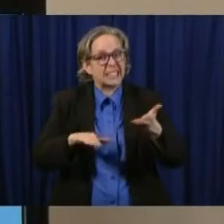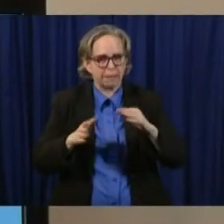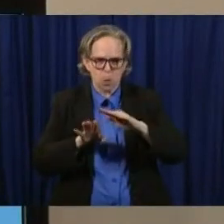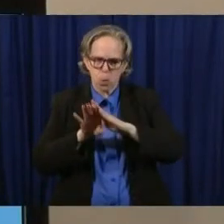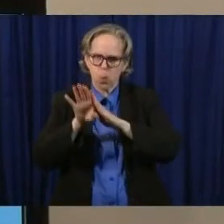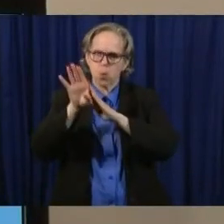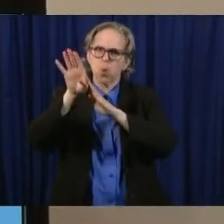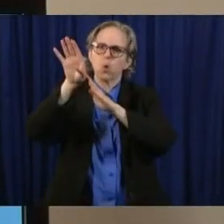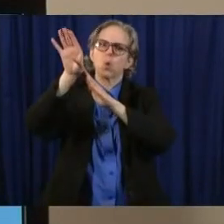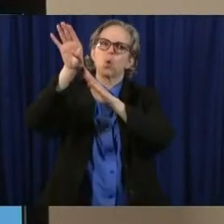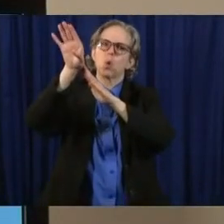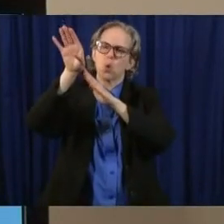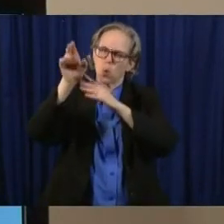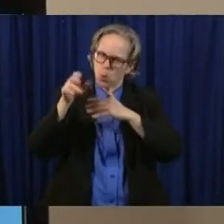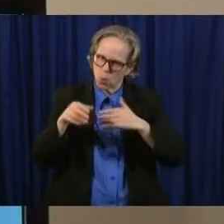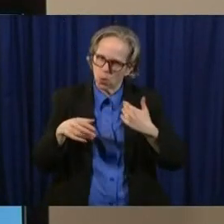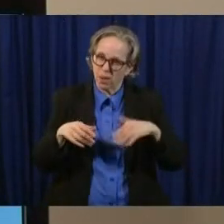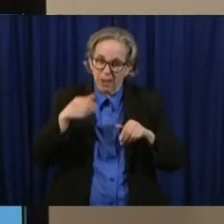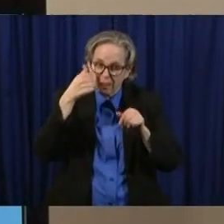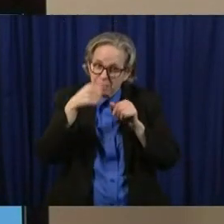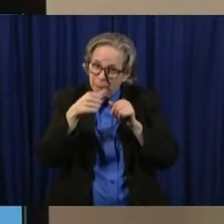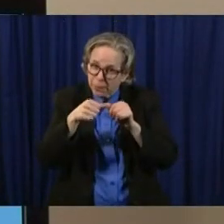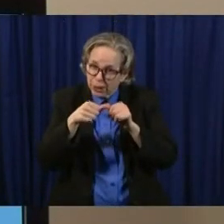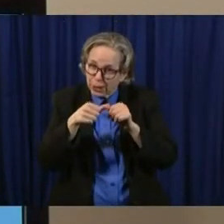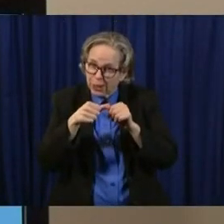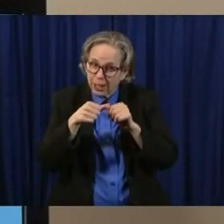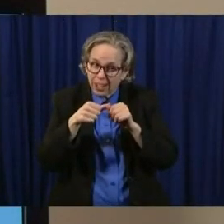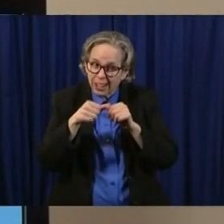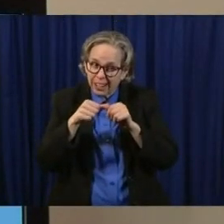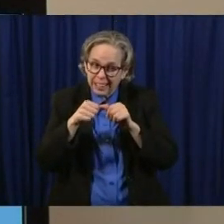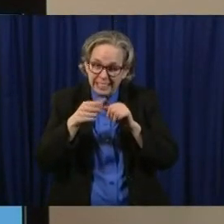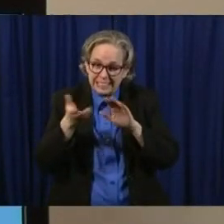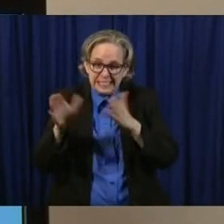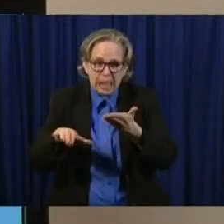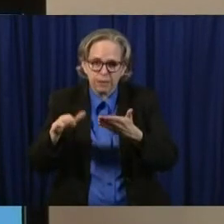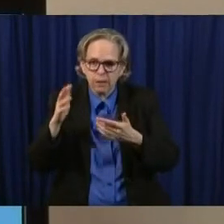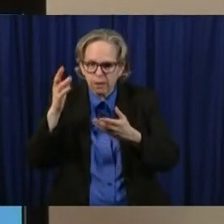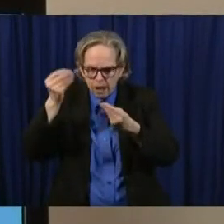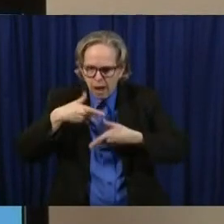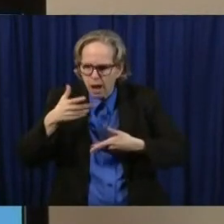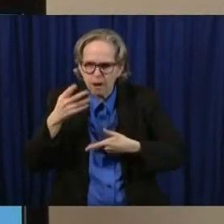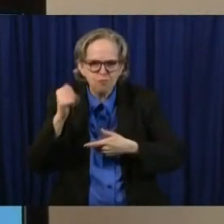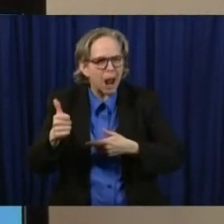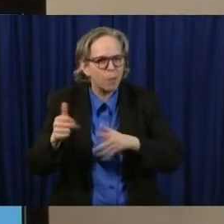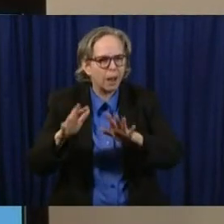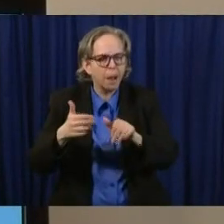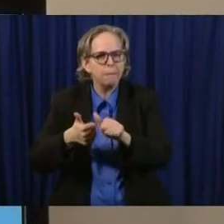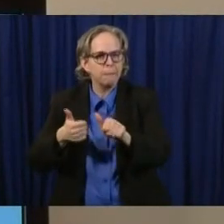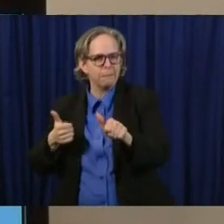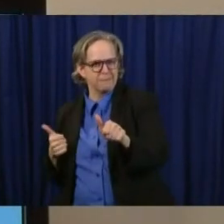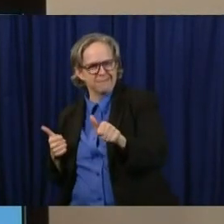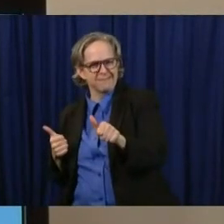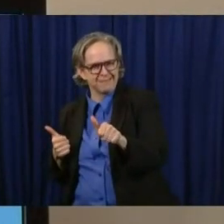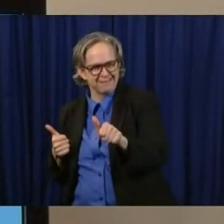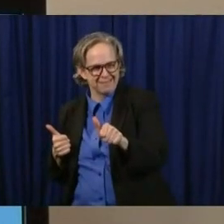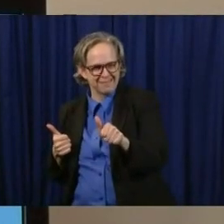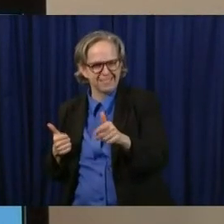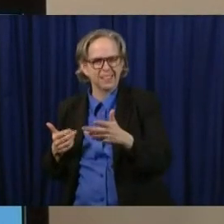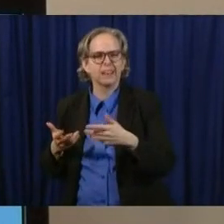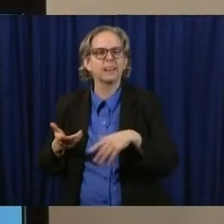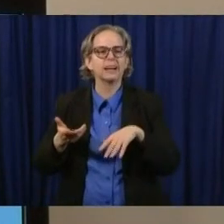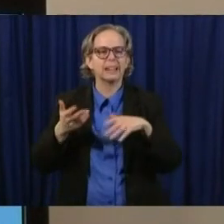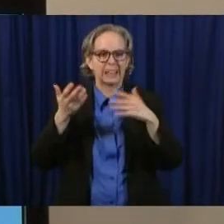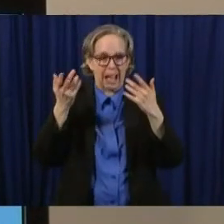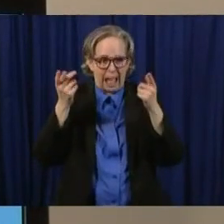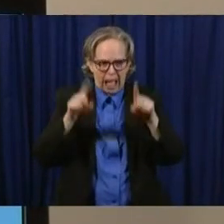of what we're seeing remember deaths aren't reported um deaths that occurred in the last 24 hours it's